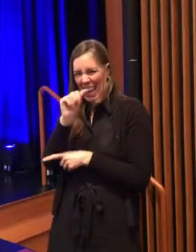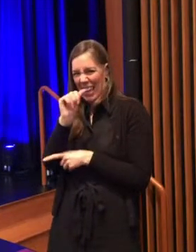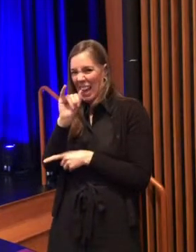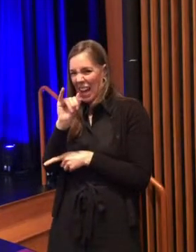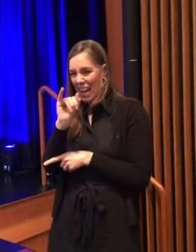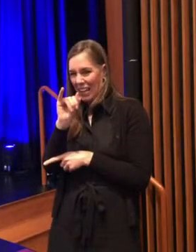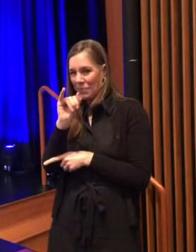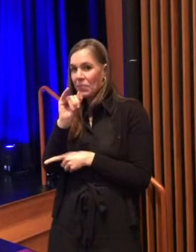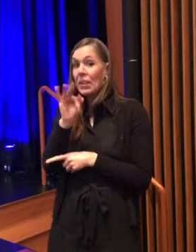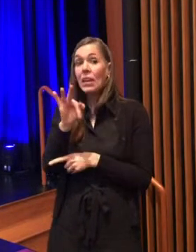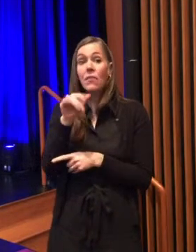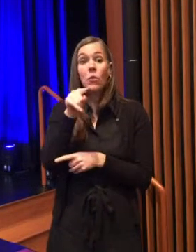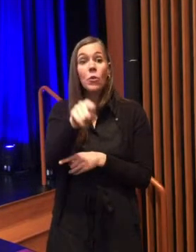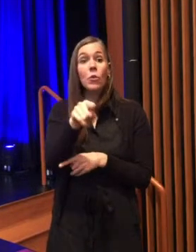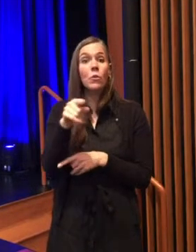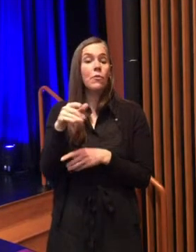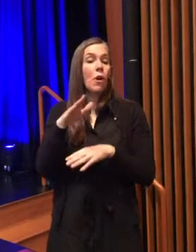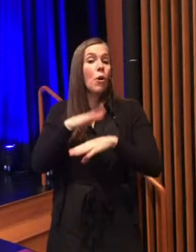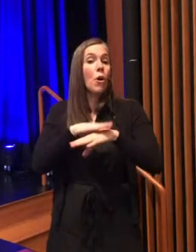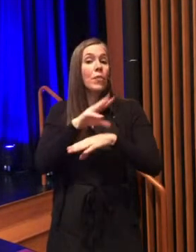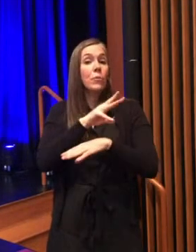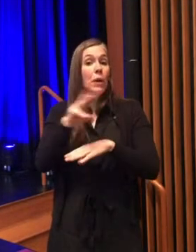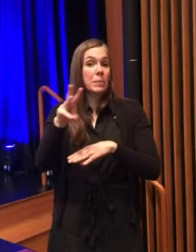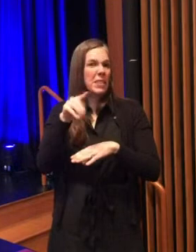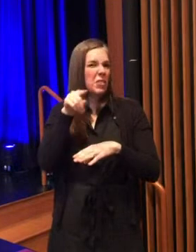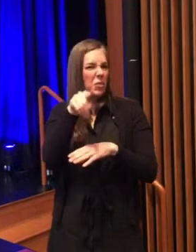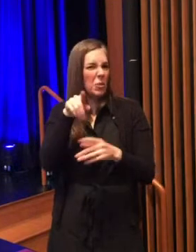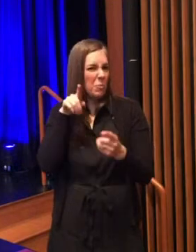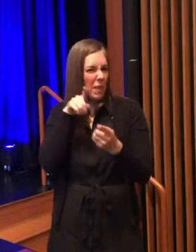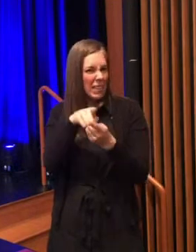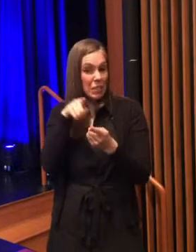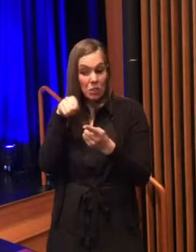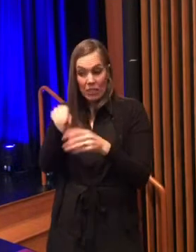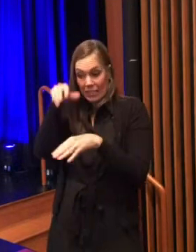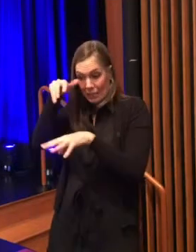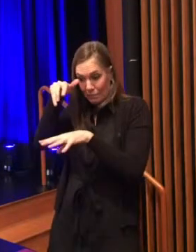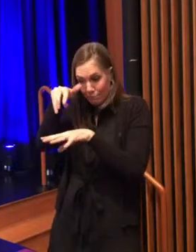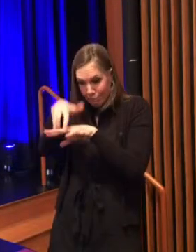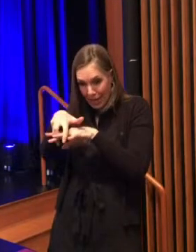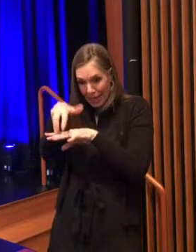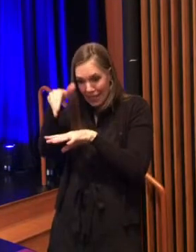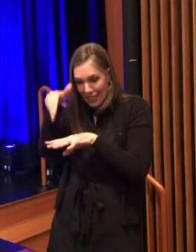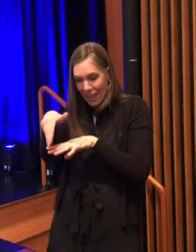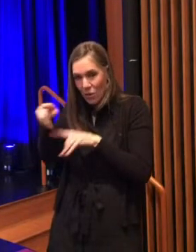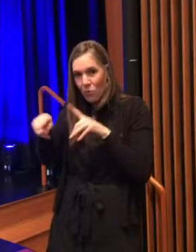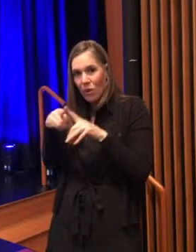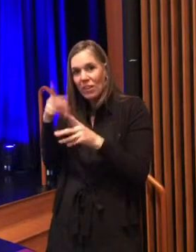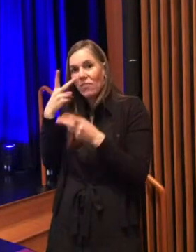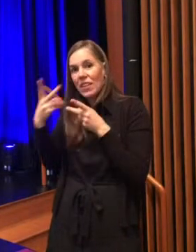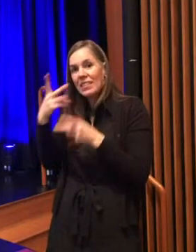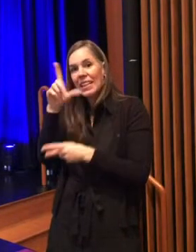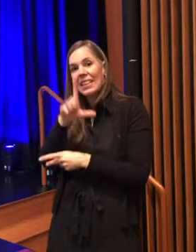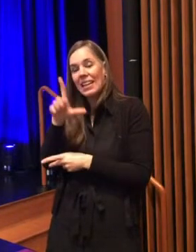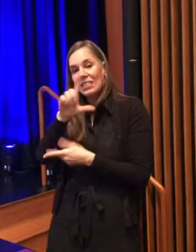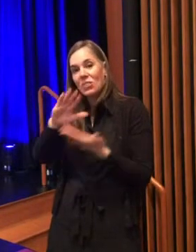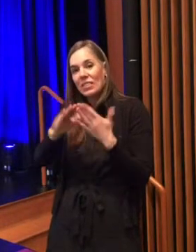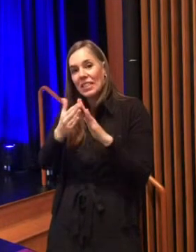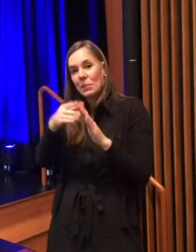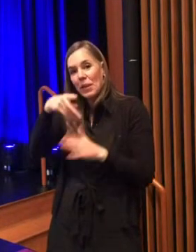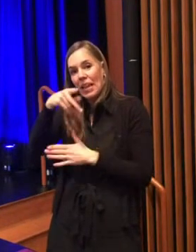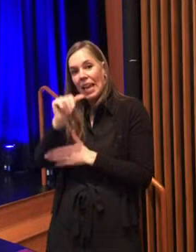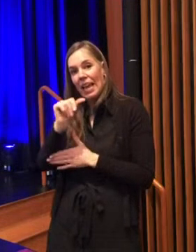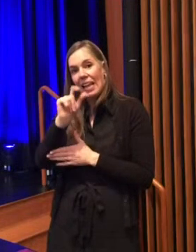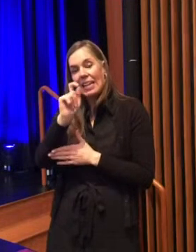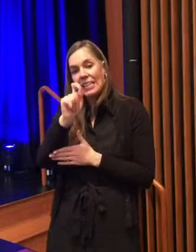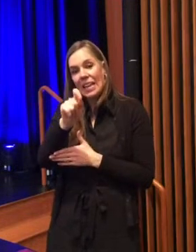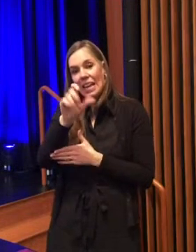ago so if you've been on our website you've met rosie she is embedded right there when you visit lancastercitypa.com and she not